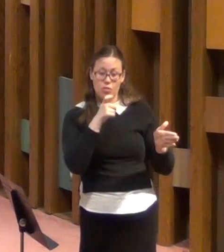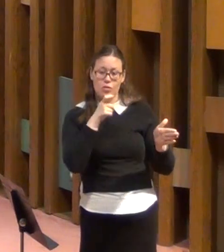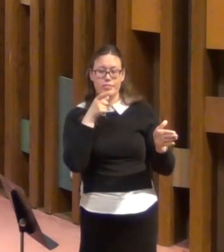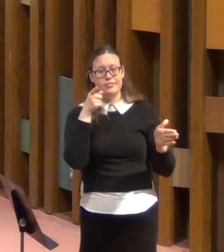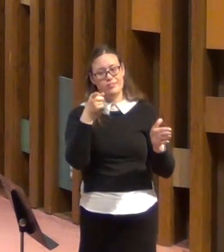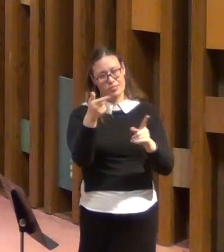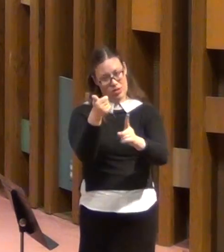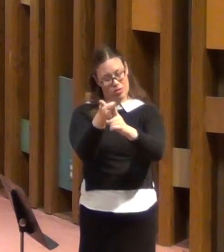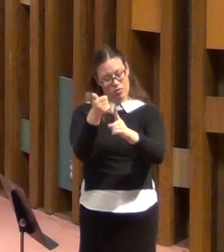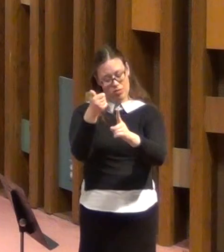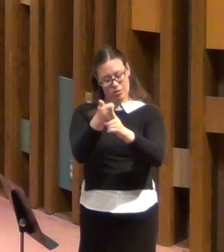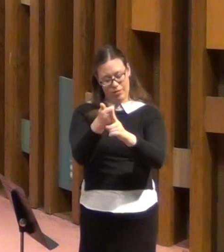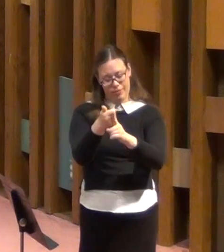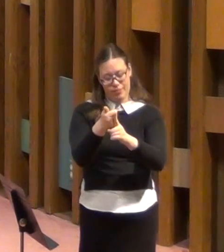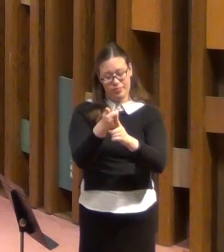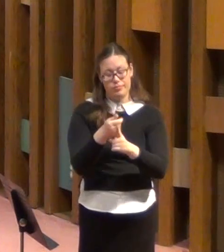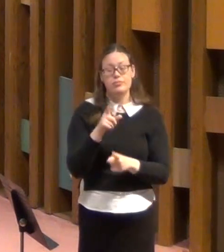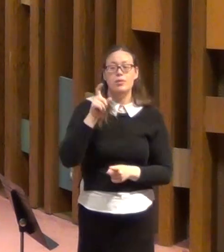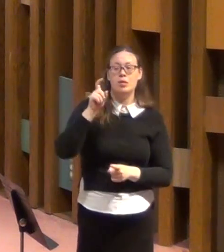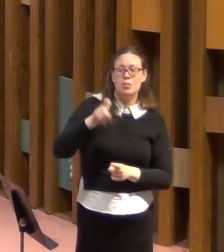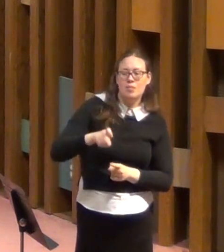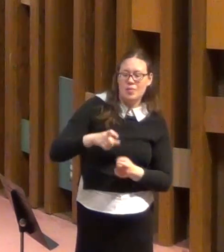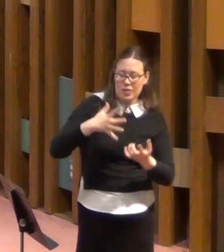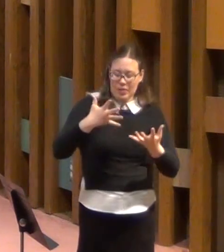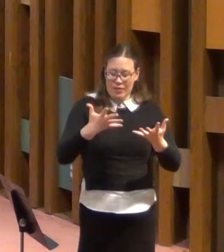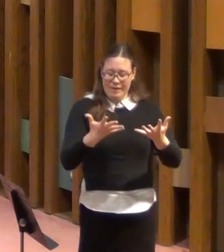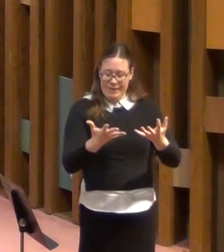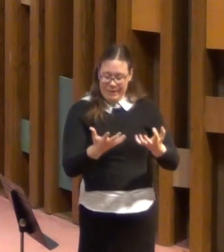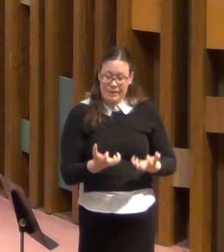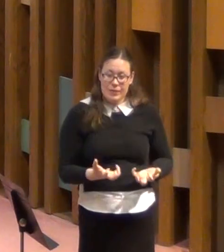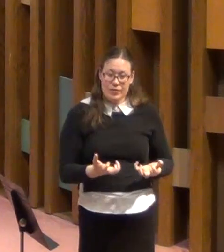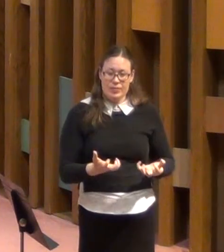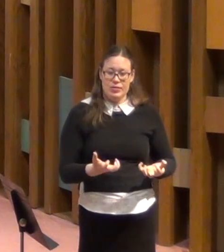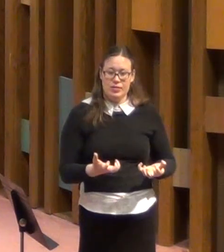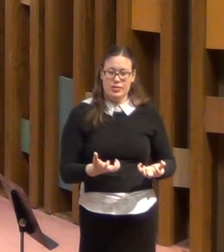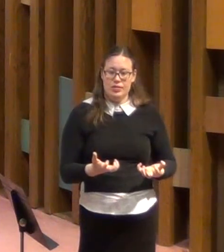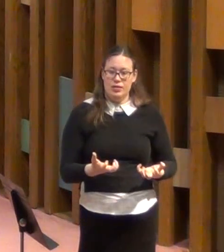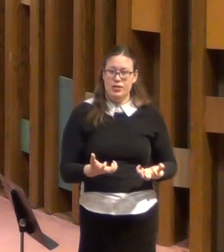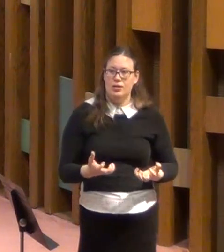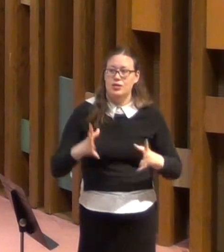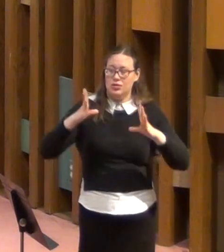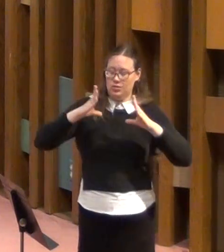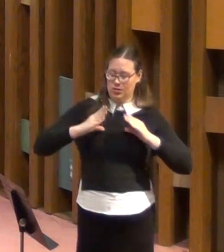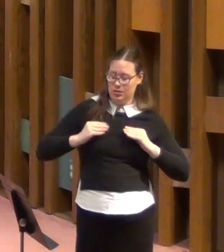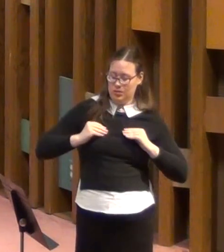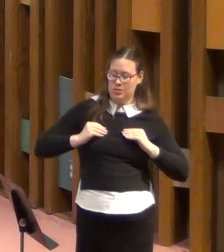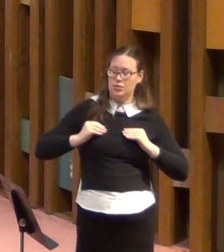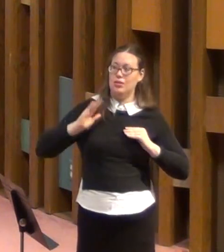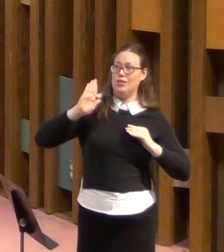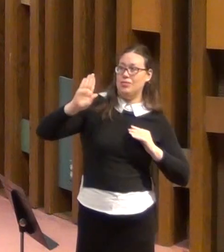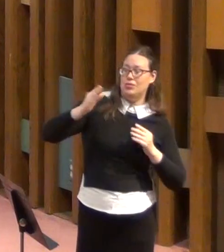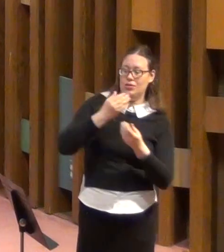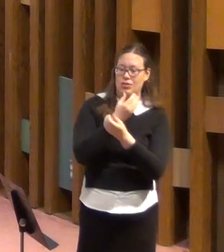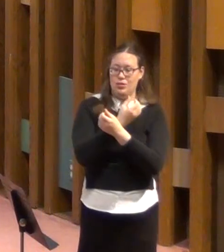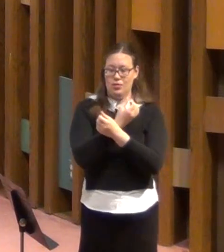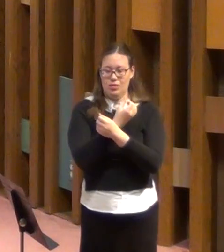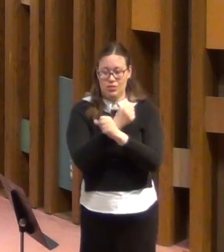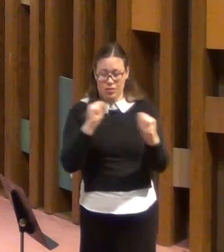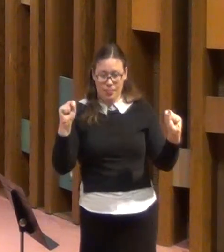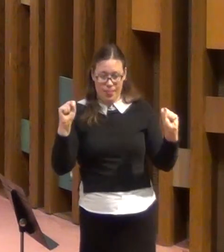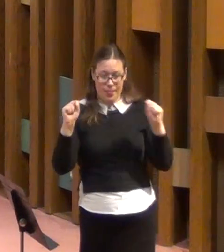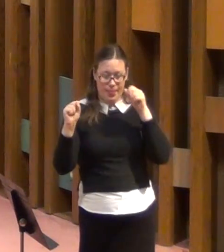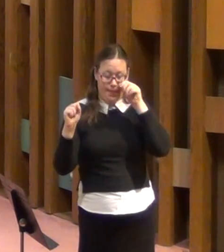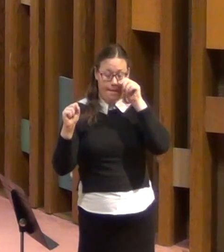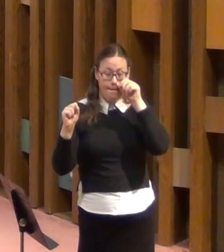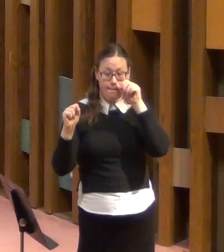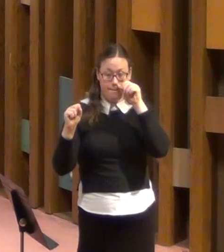We have to want to be delivered. We cannot allow